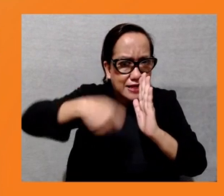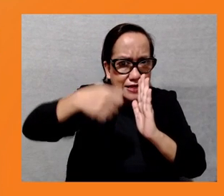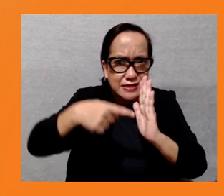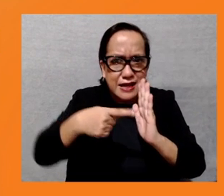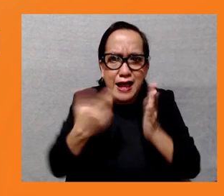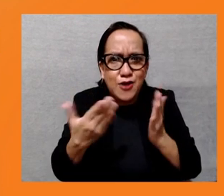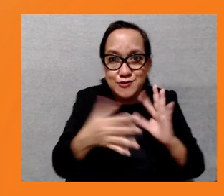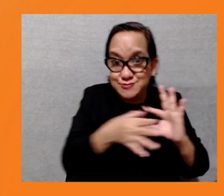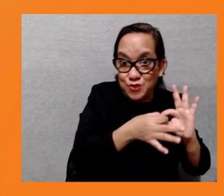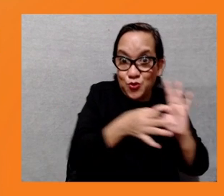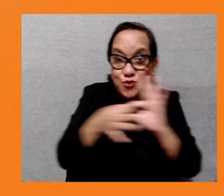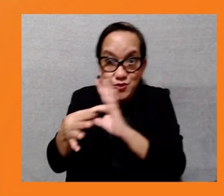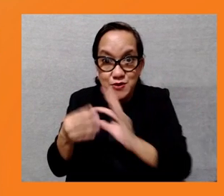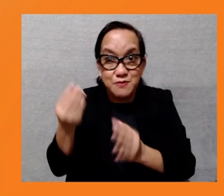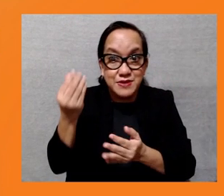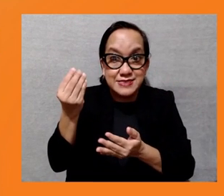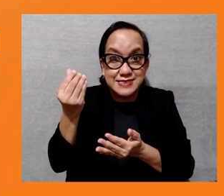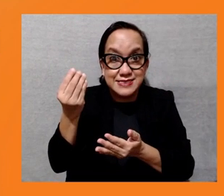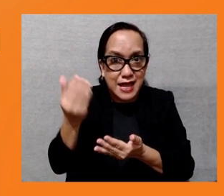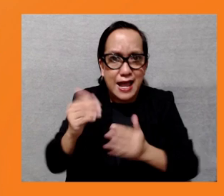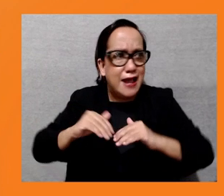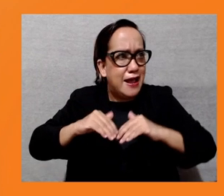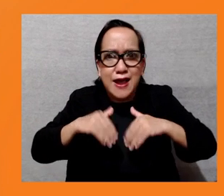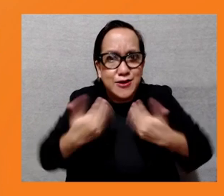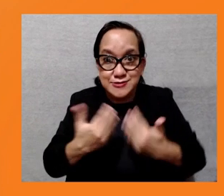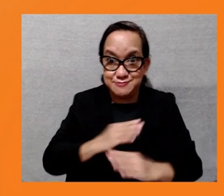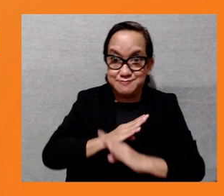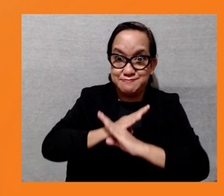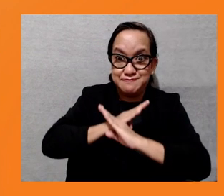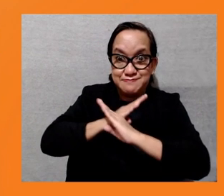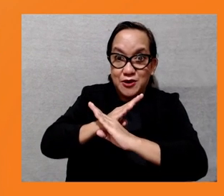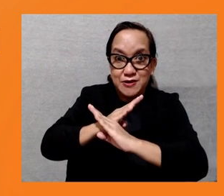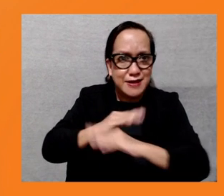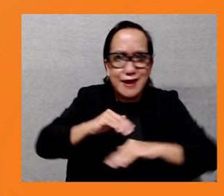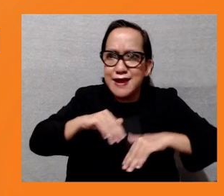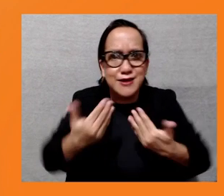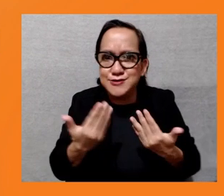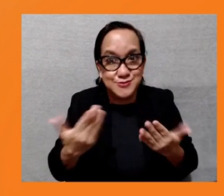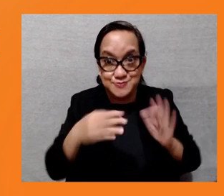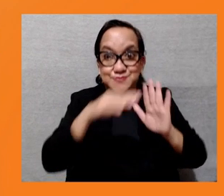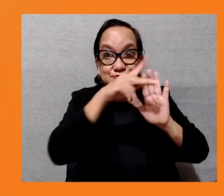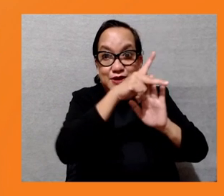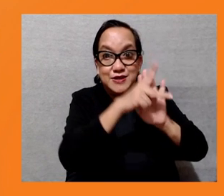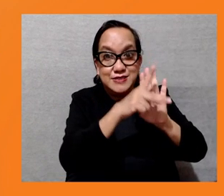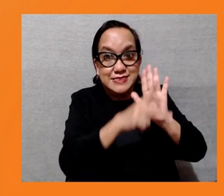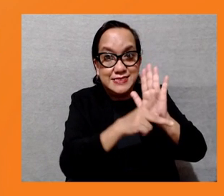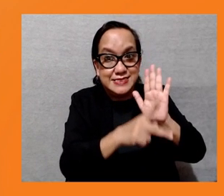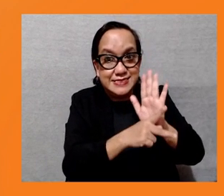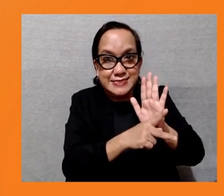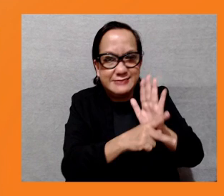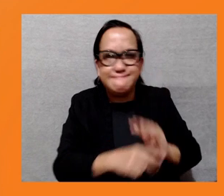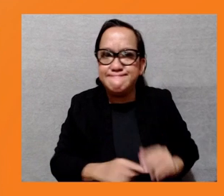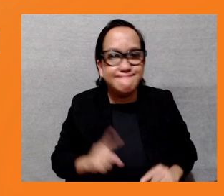policy in terms of screening is inadequate and vague. It fails then to capture the complexities